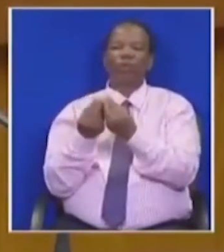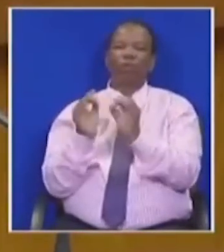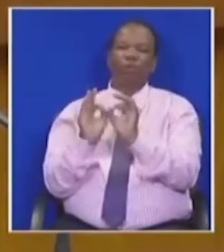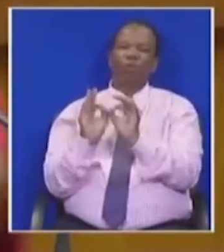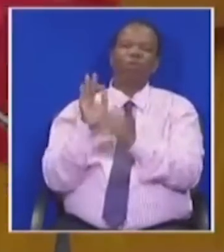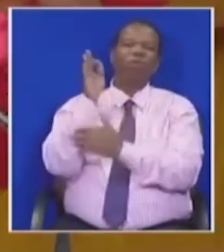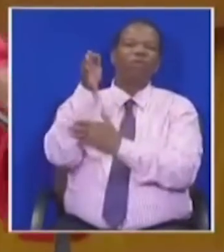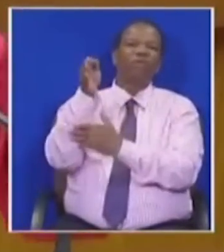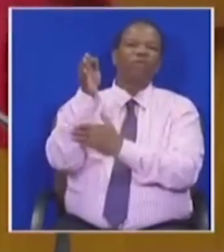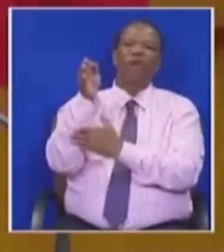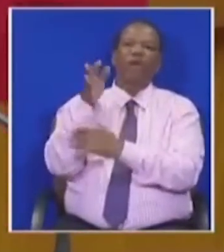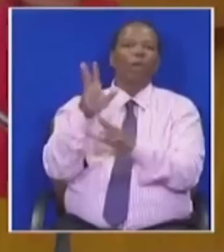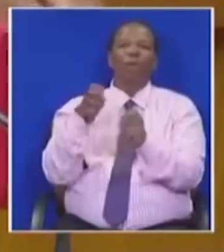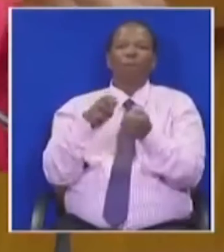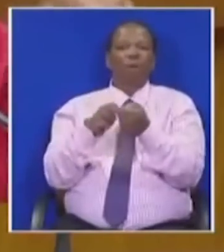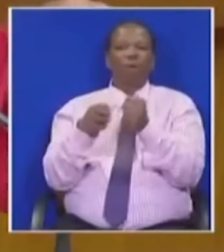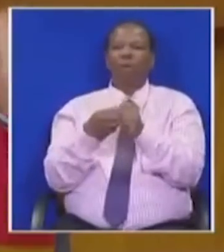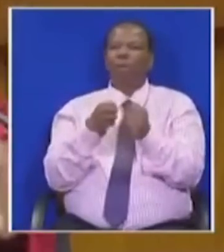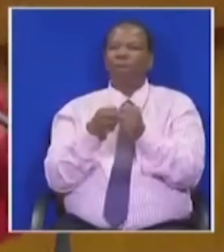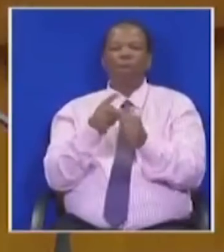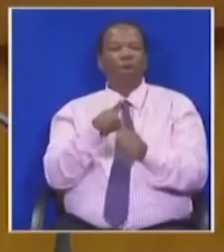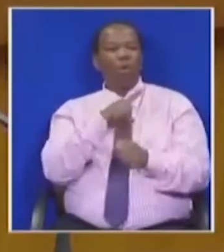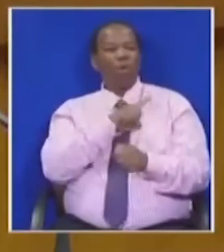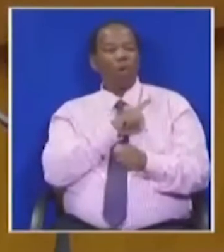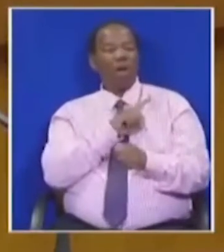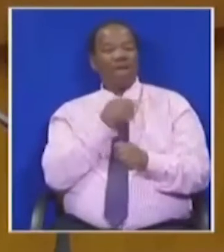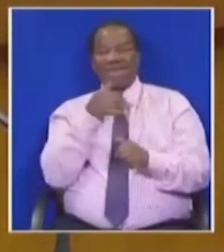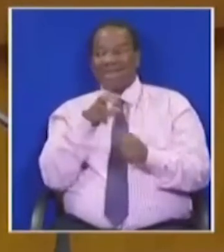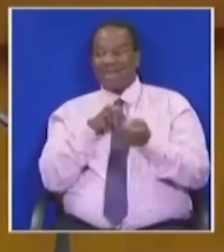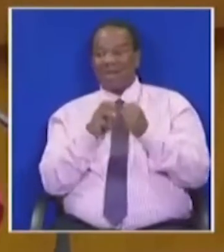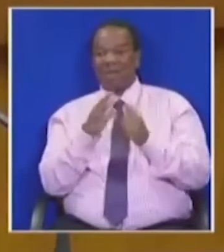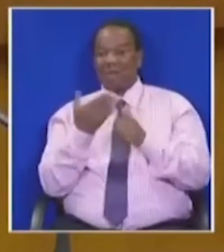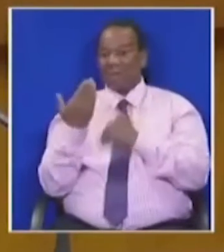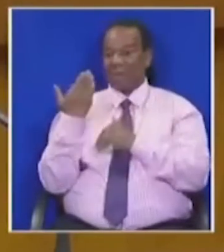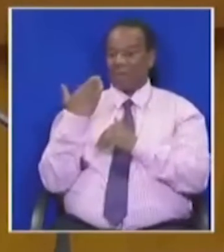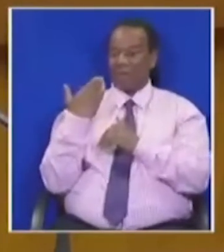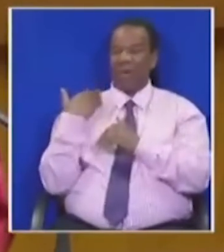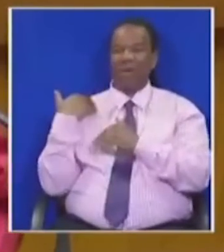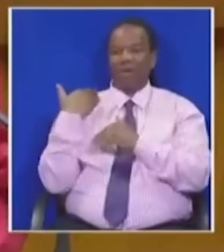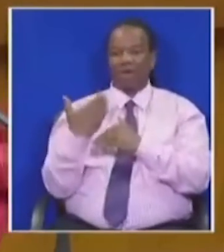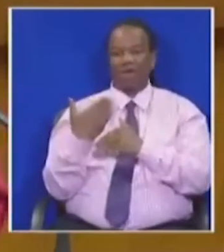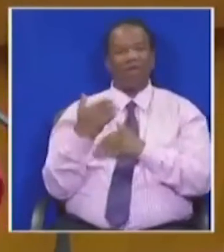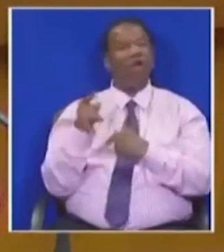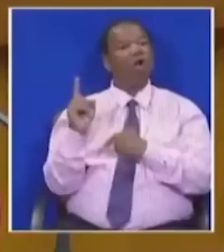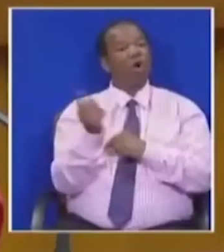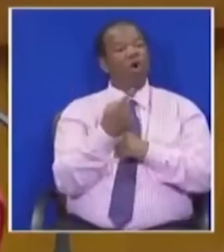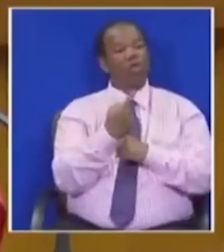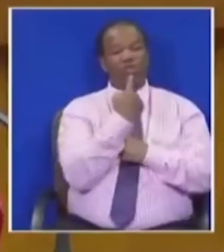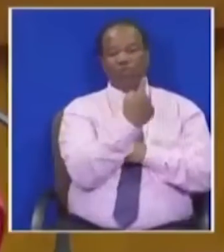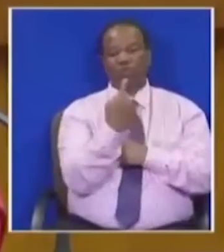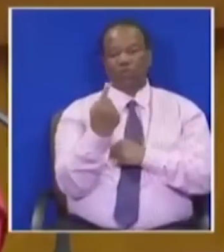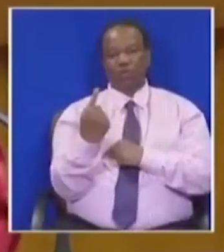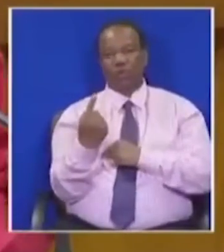a difficulty because of the wrong history you have written. All of you sitting here, individual, Honorable